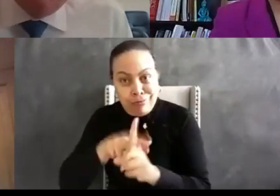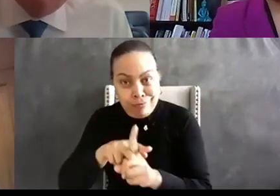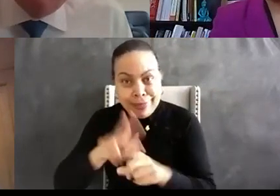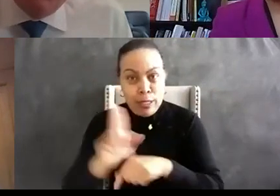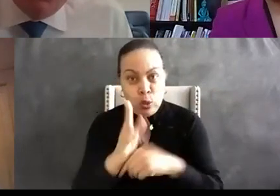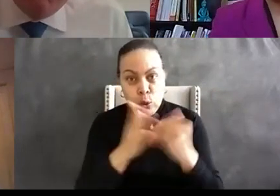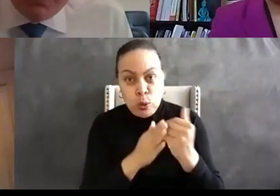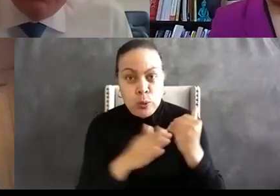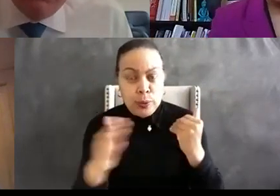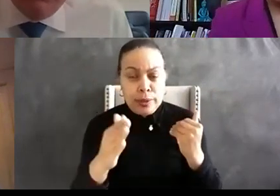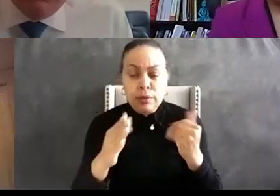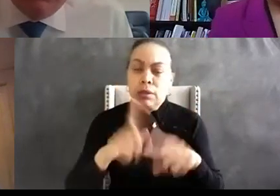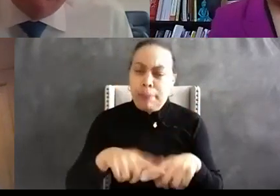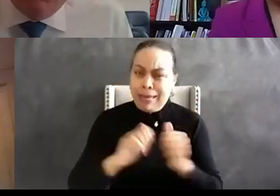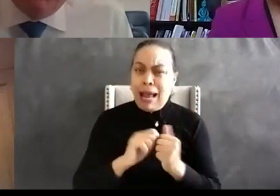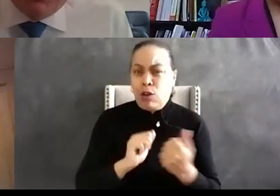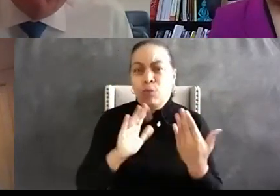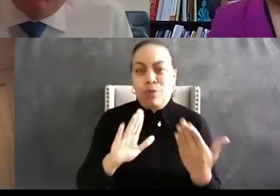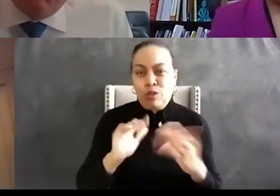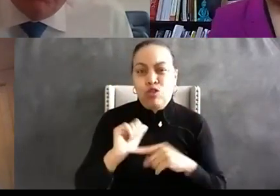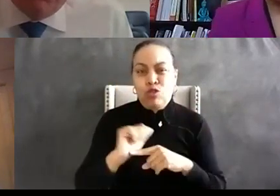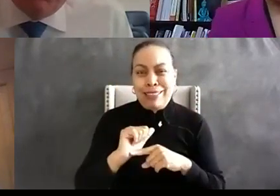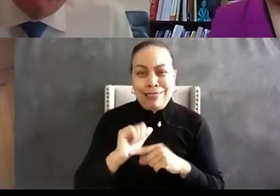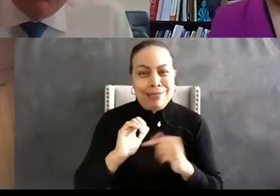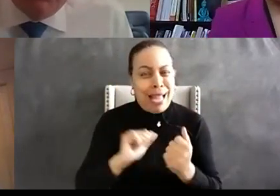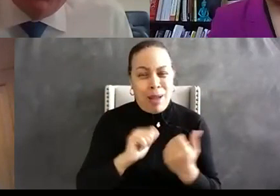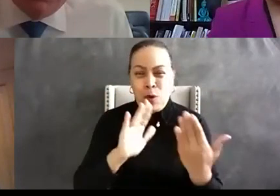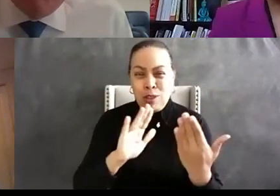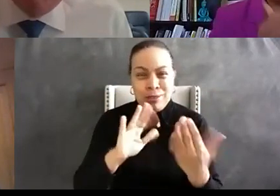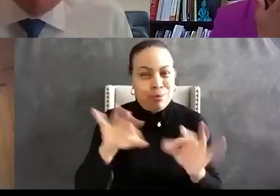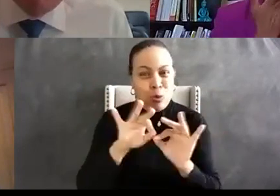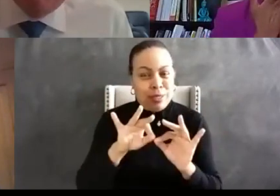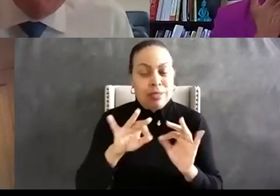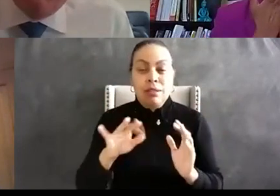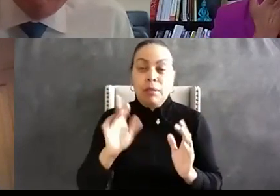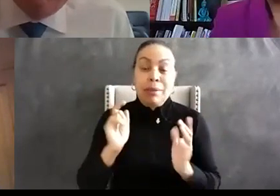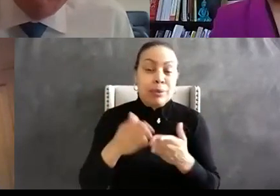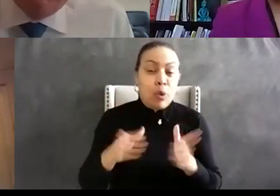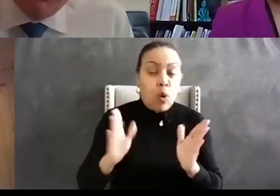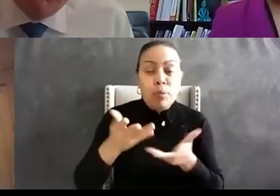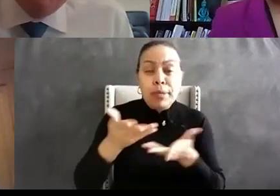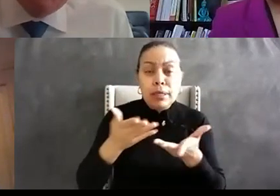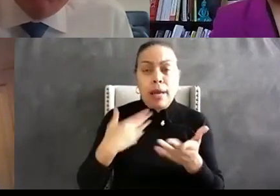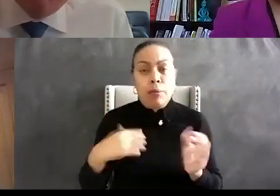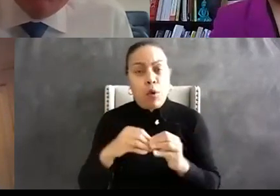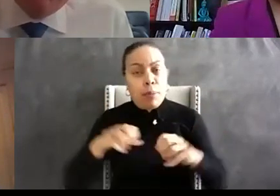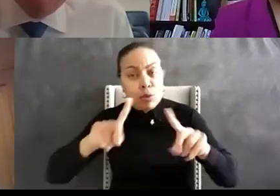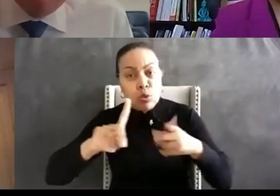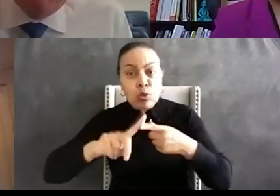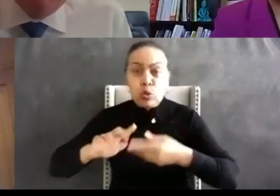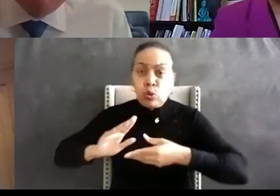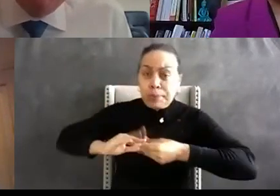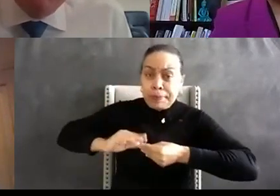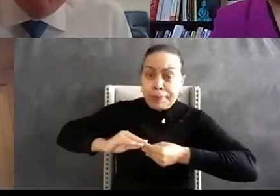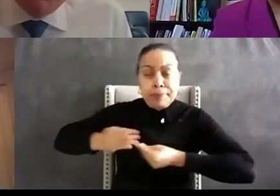know it's an open mind uh is going to have a a a lot more opportunity to to be able to share those cultural